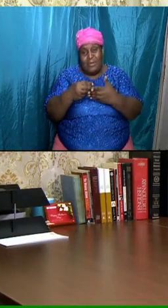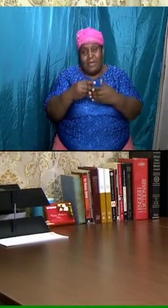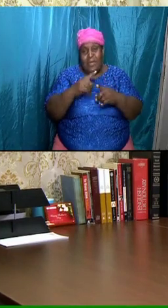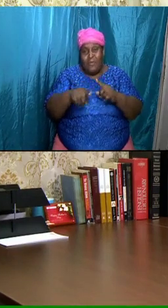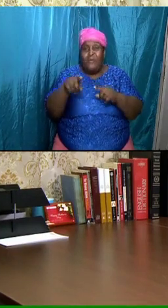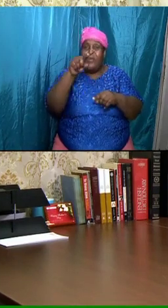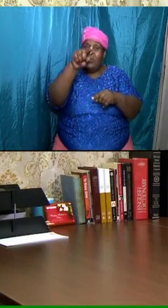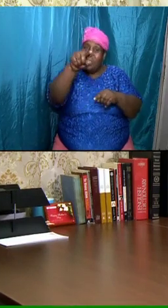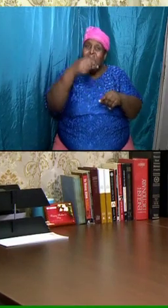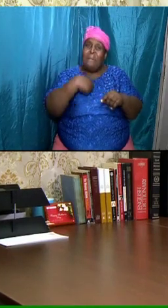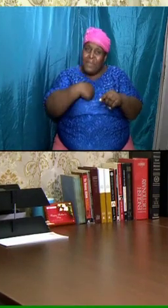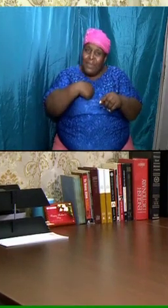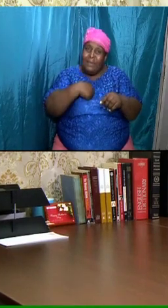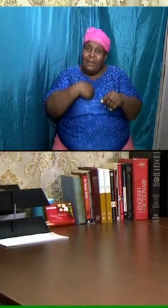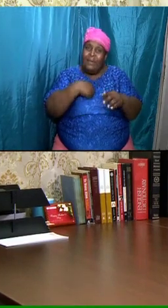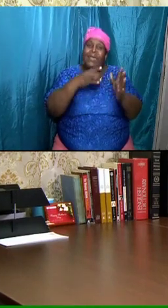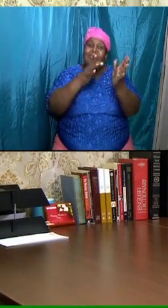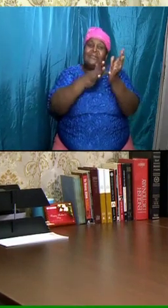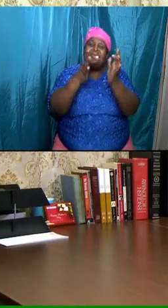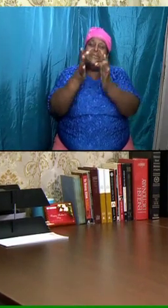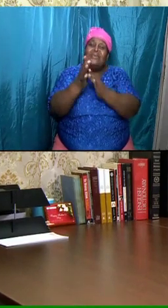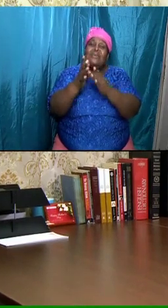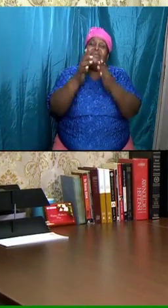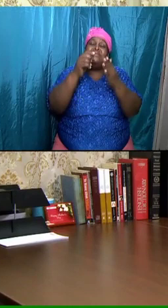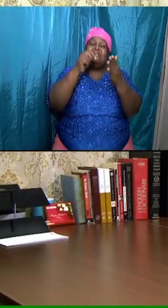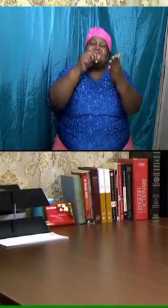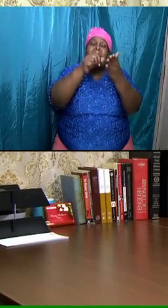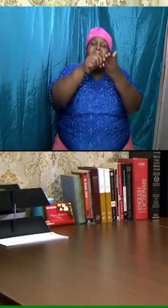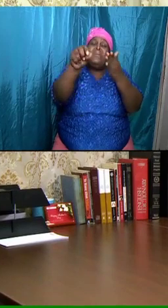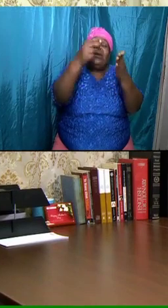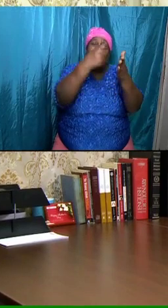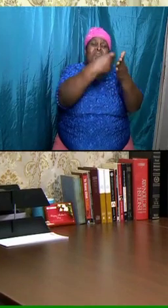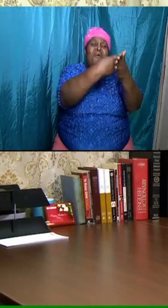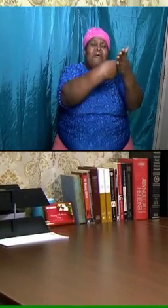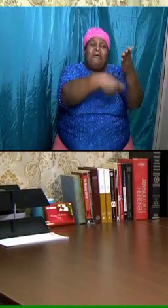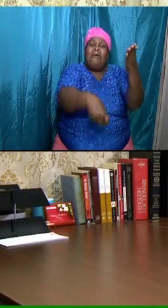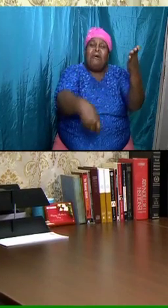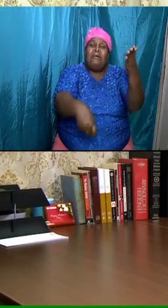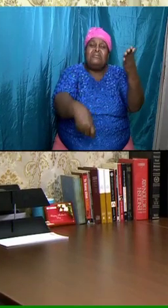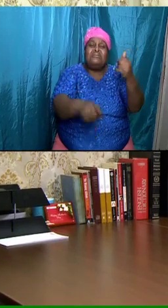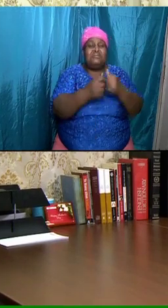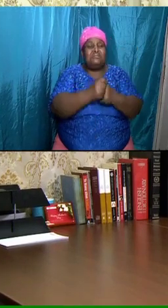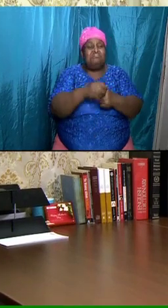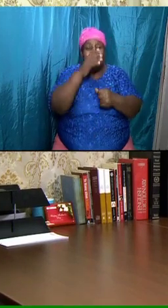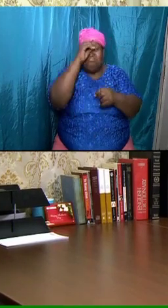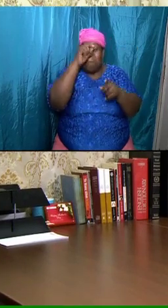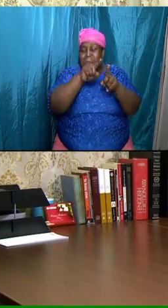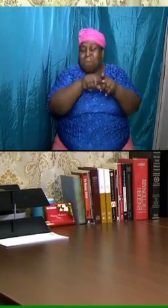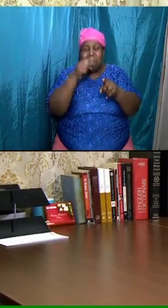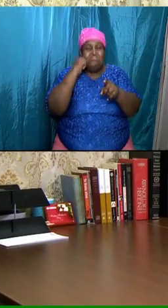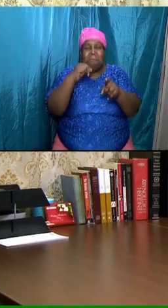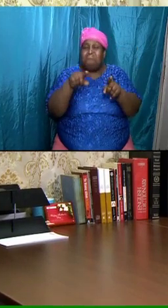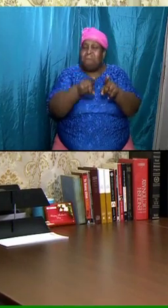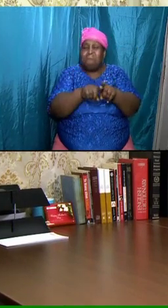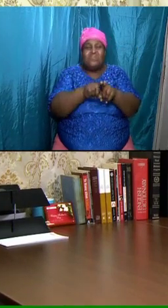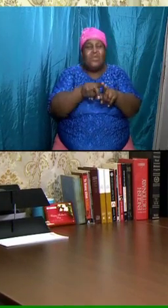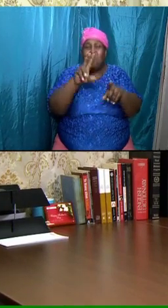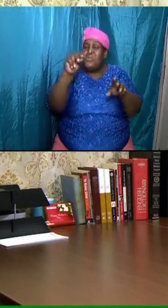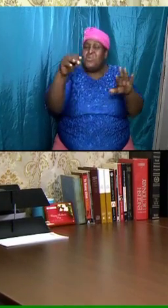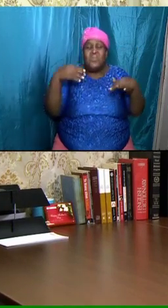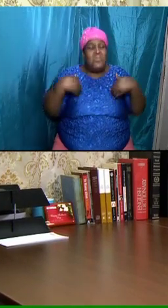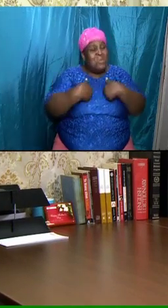and brothers and sisters it wasn't a bull it wasn't a ram